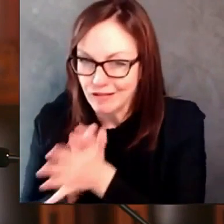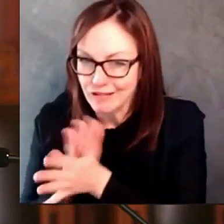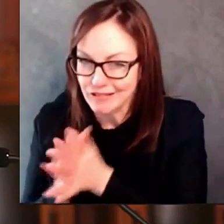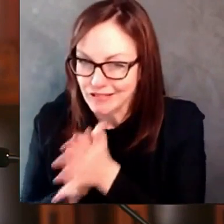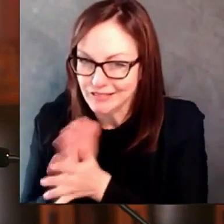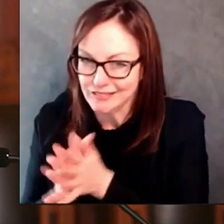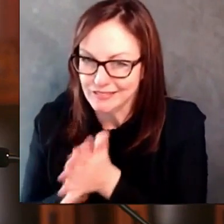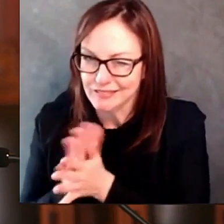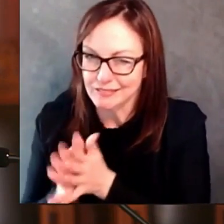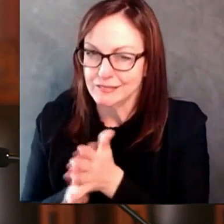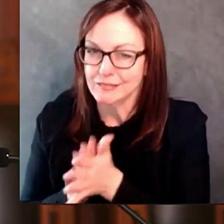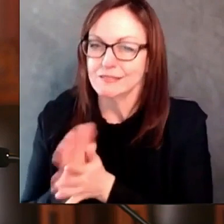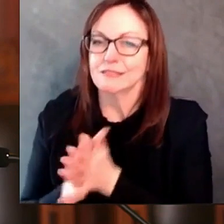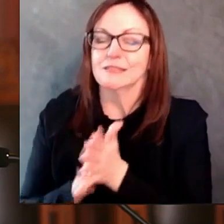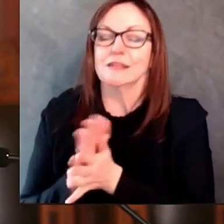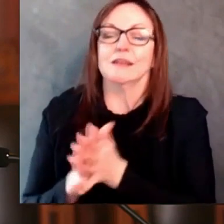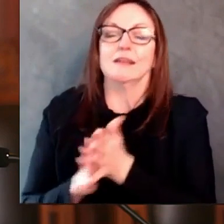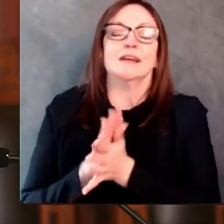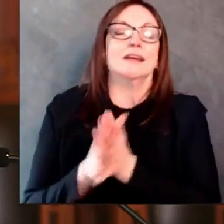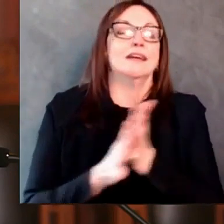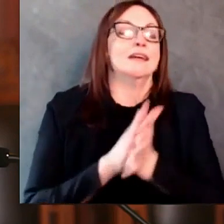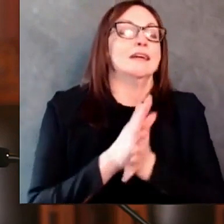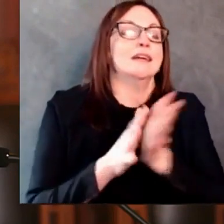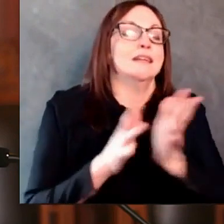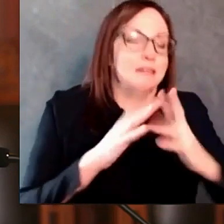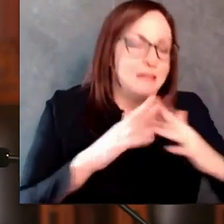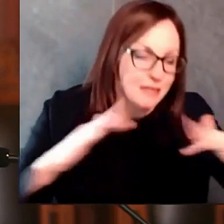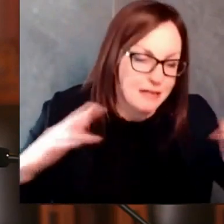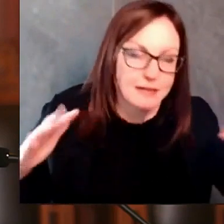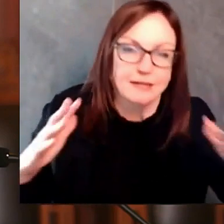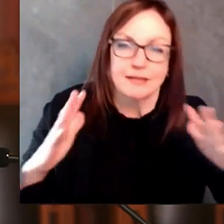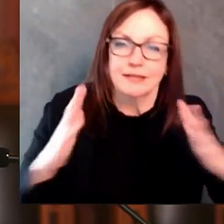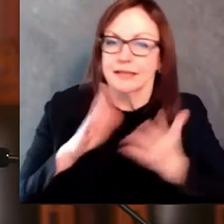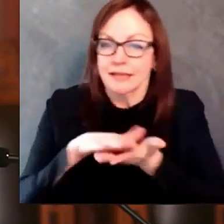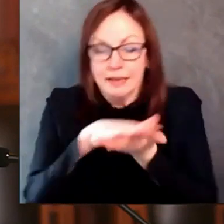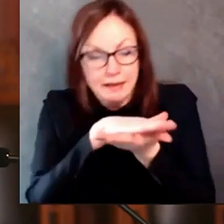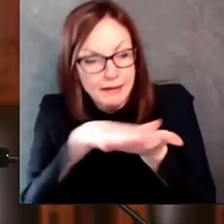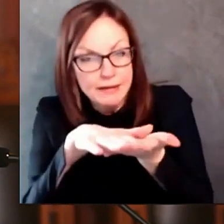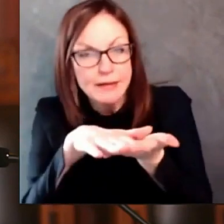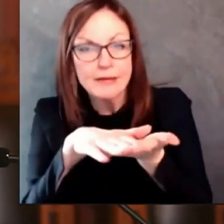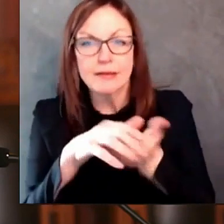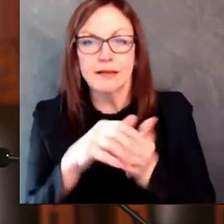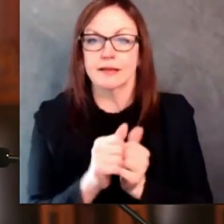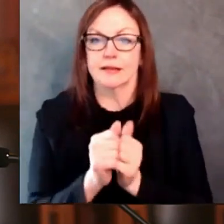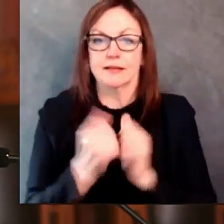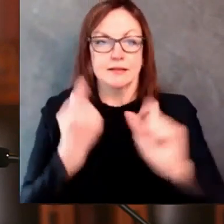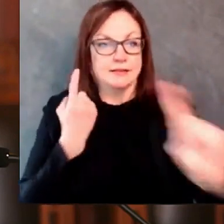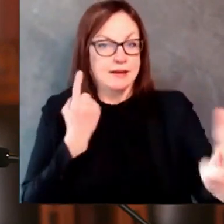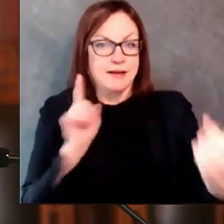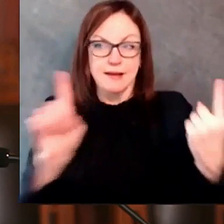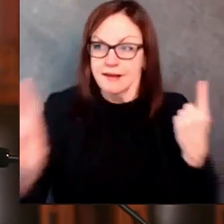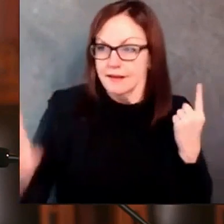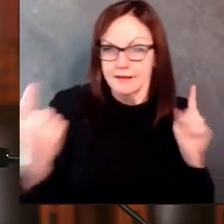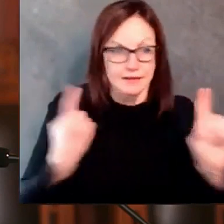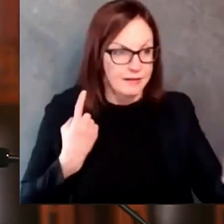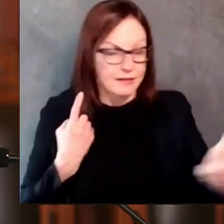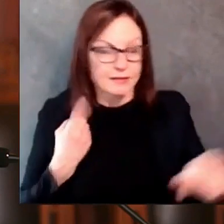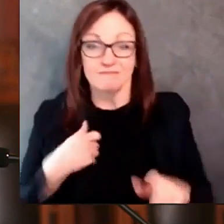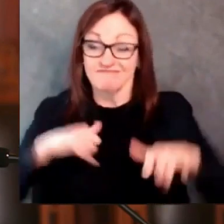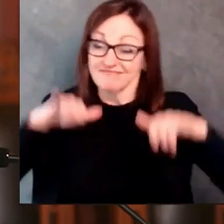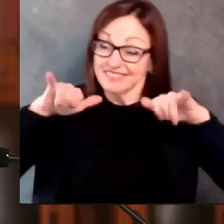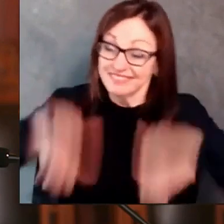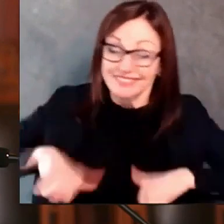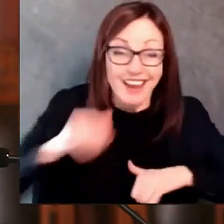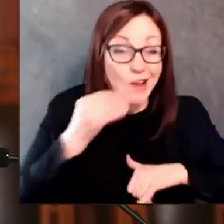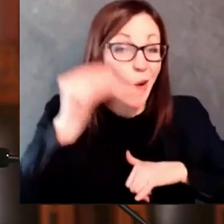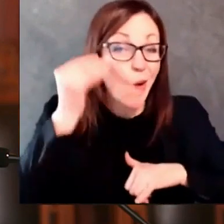and does spread COVID-19. Until enough Wisconsinites have been vaccinated, these remain the best tools we